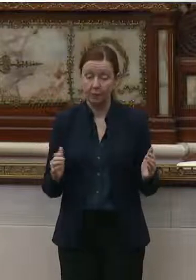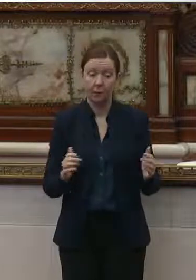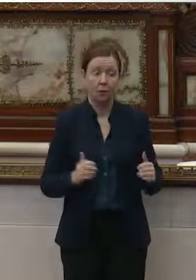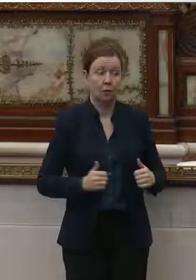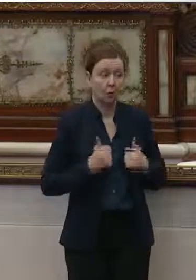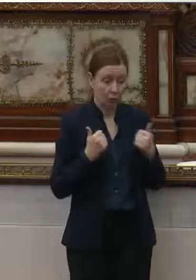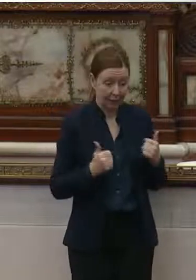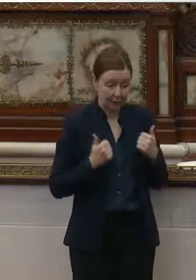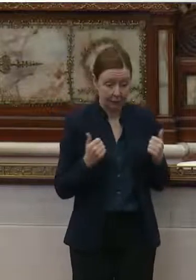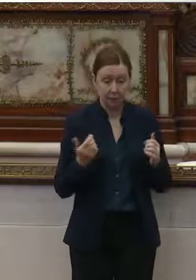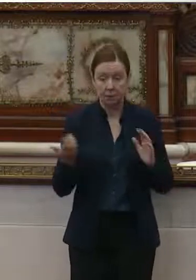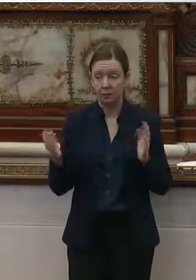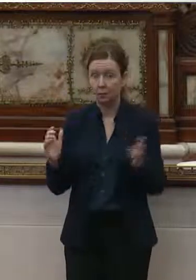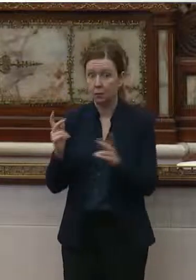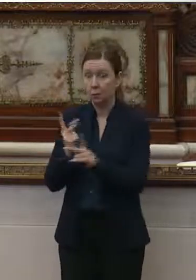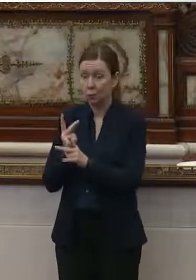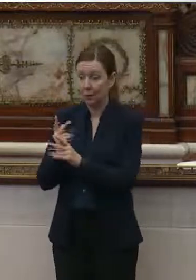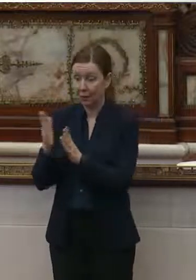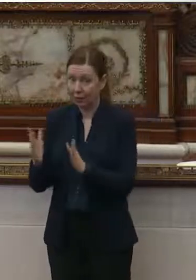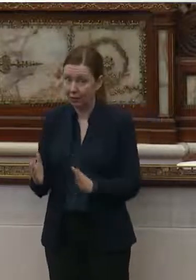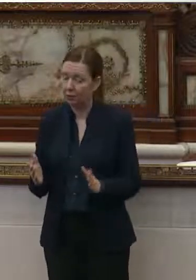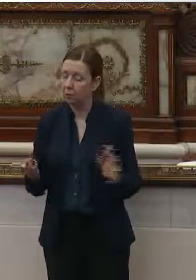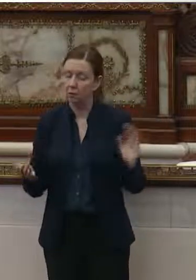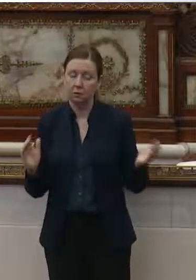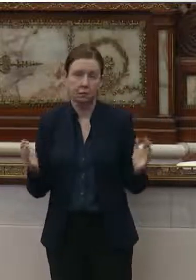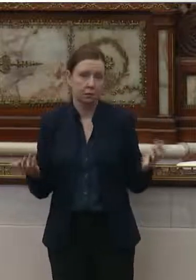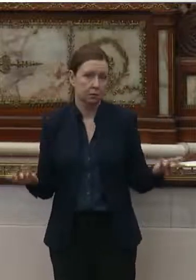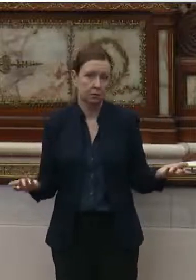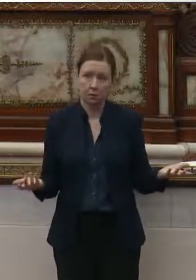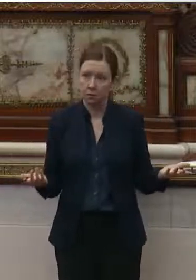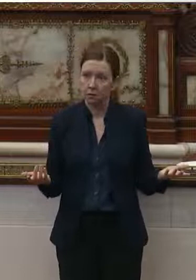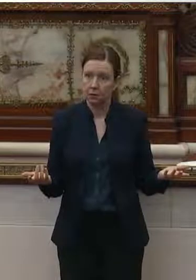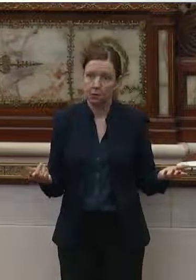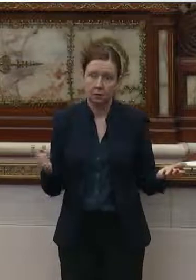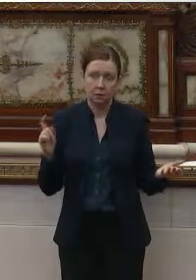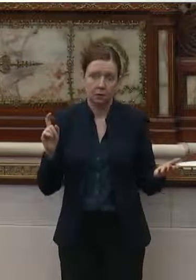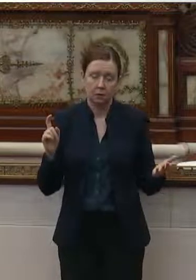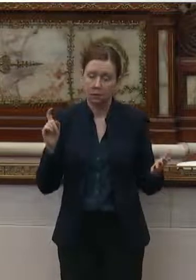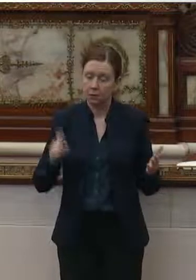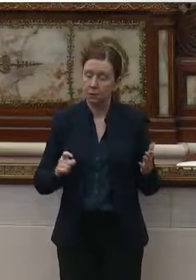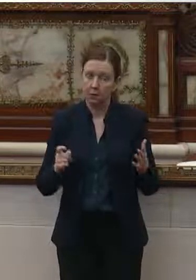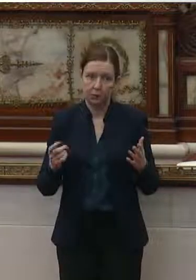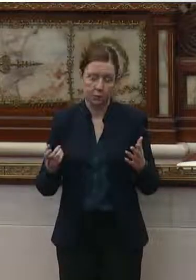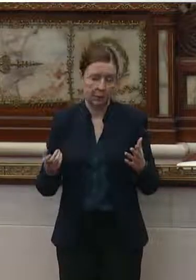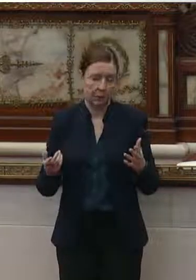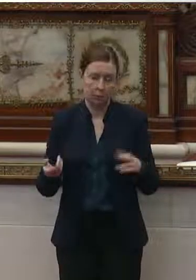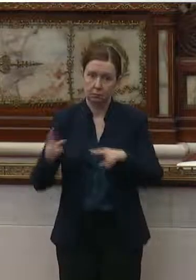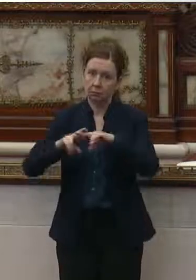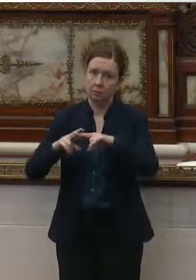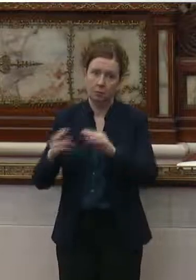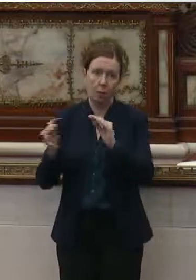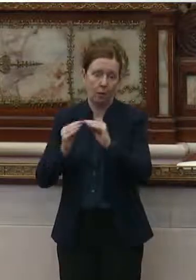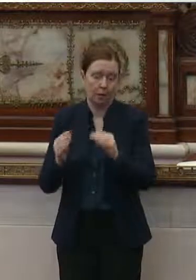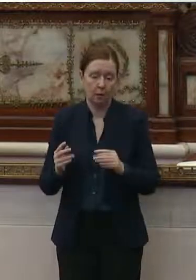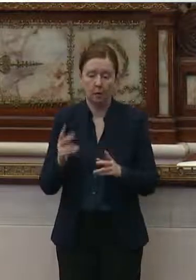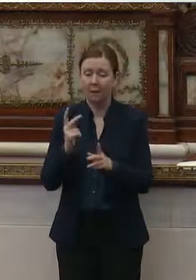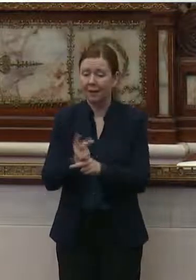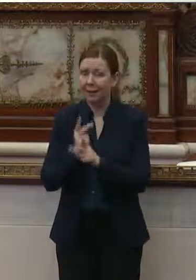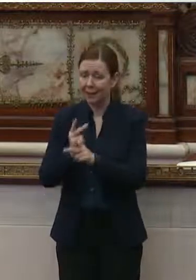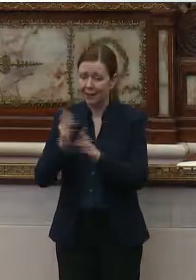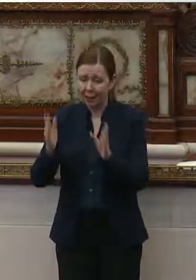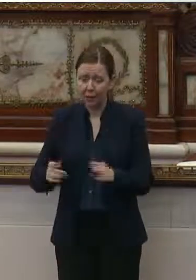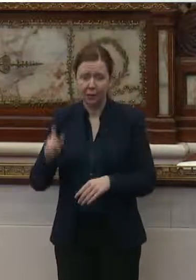needs to be dropped significantly. A caregiver should not be